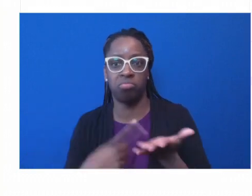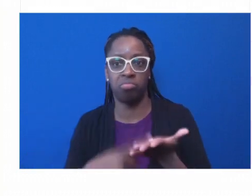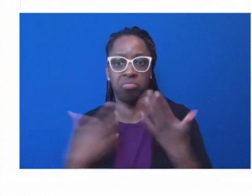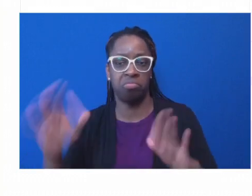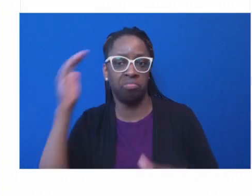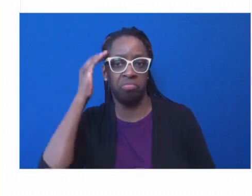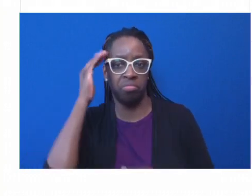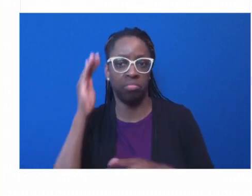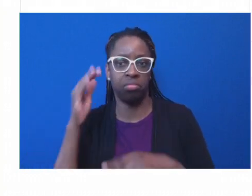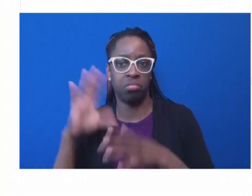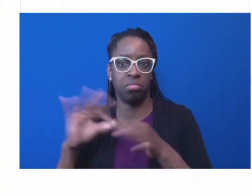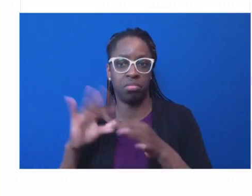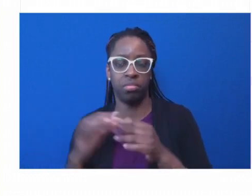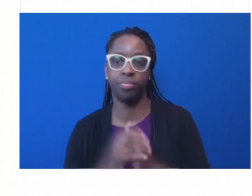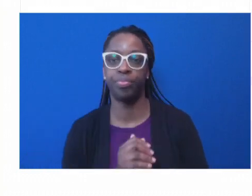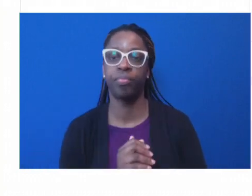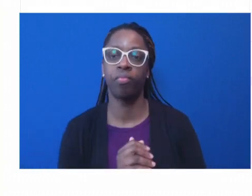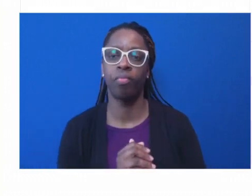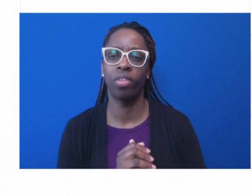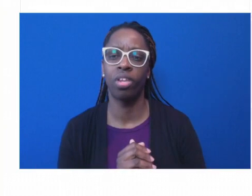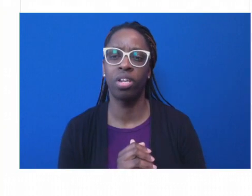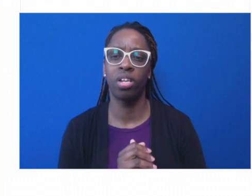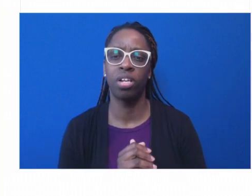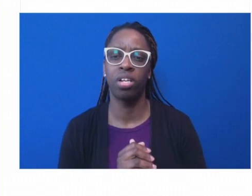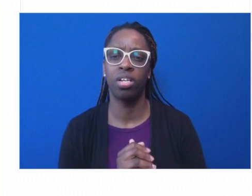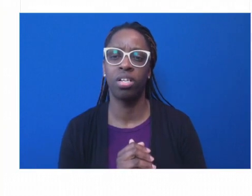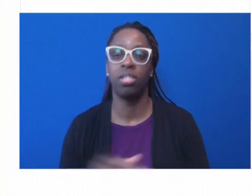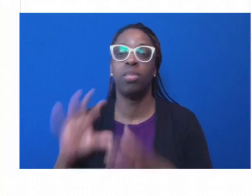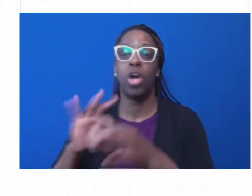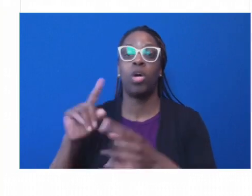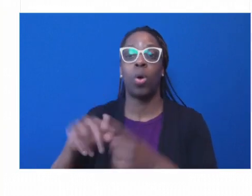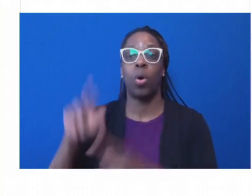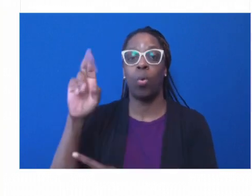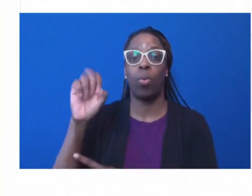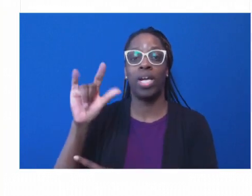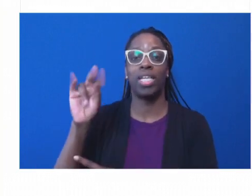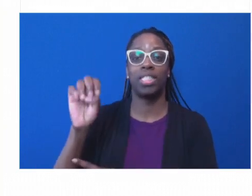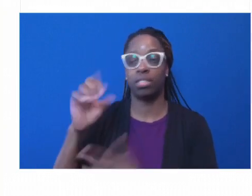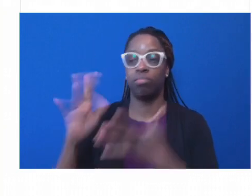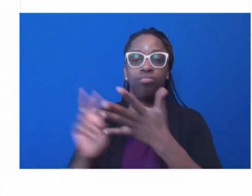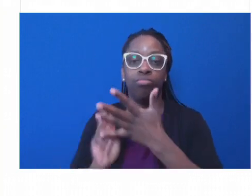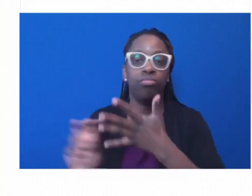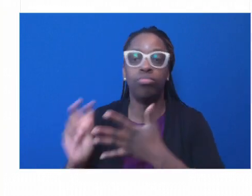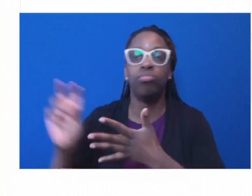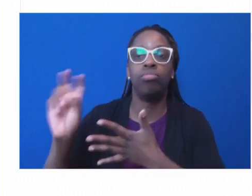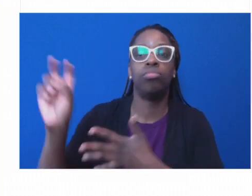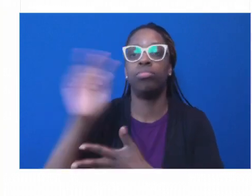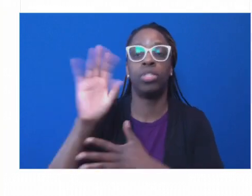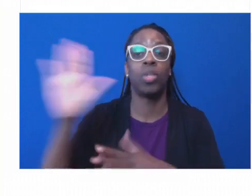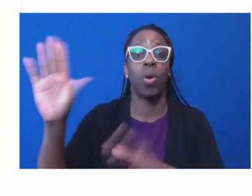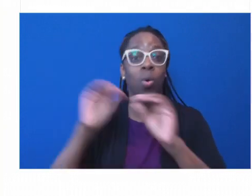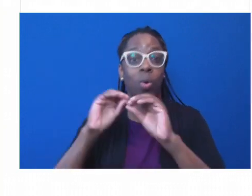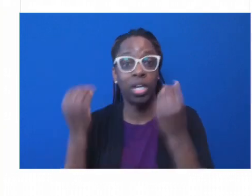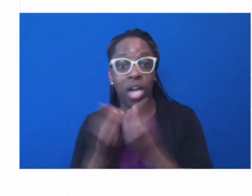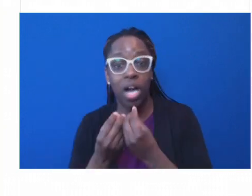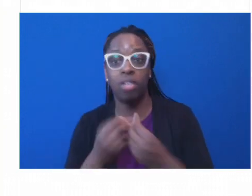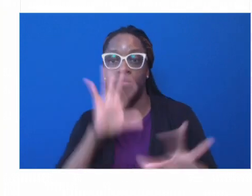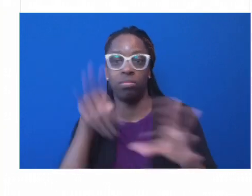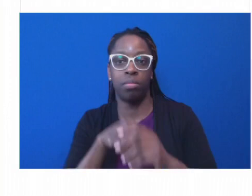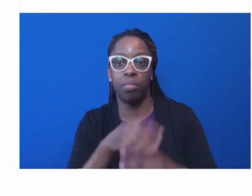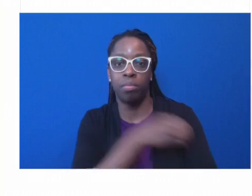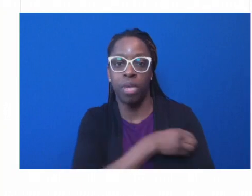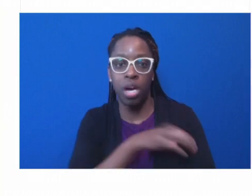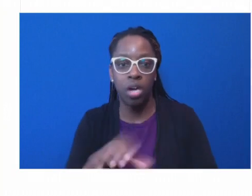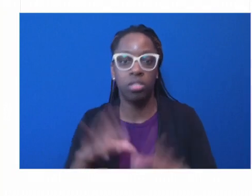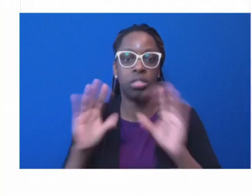partnerships with civil society organizations matters. And certainly that integration with nonprofits, with business community, was